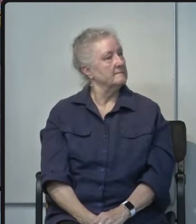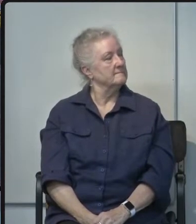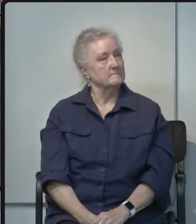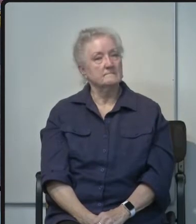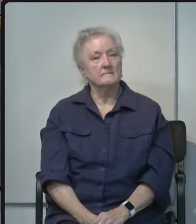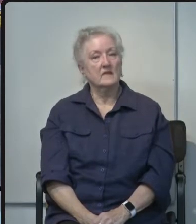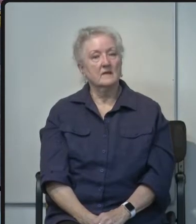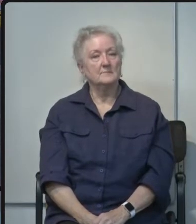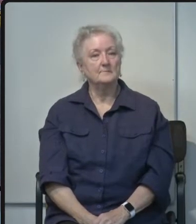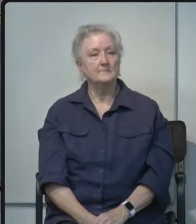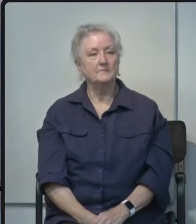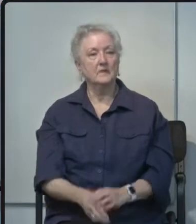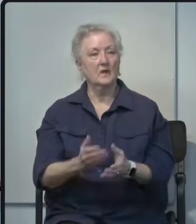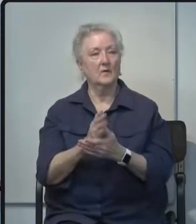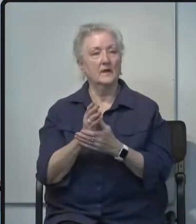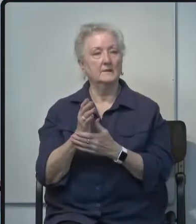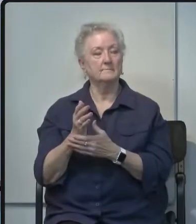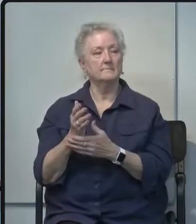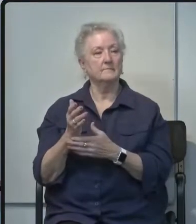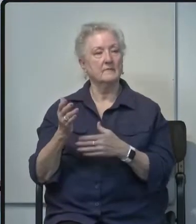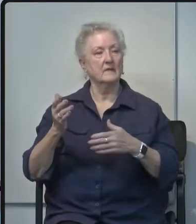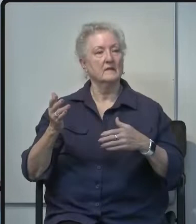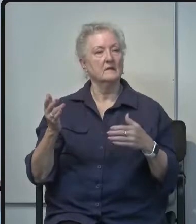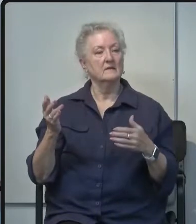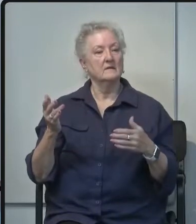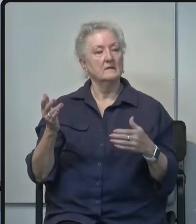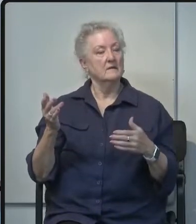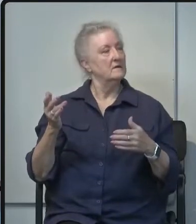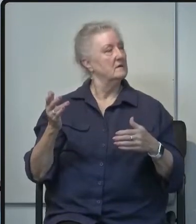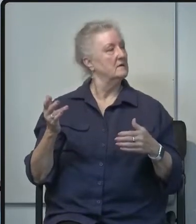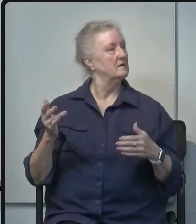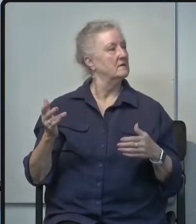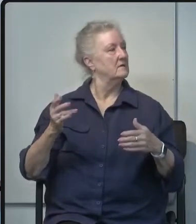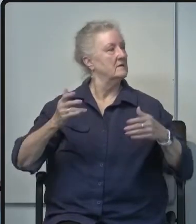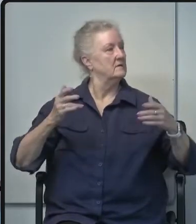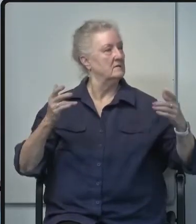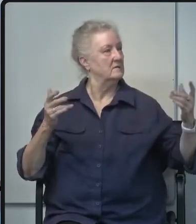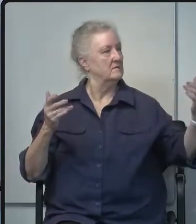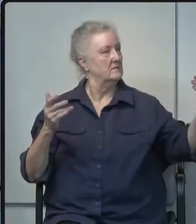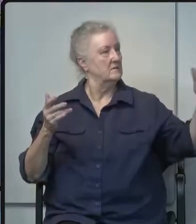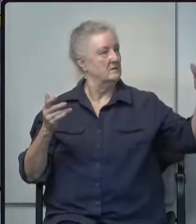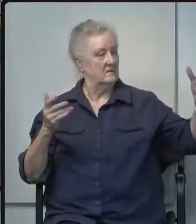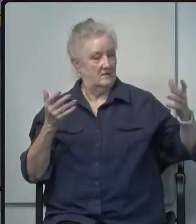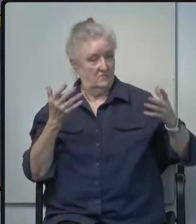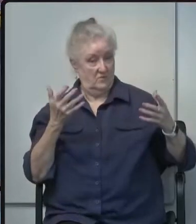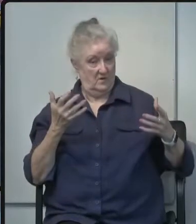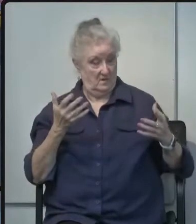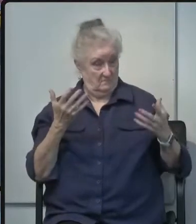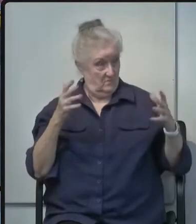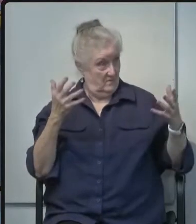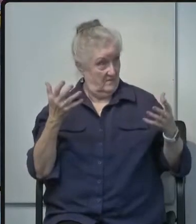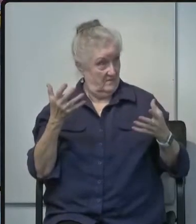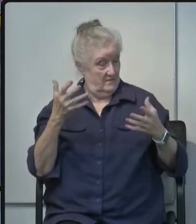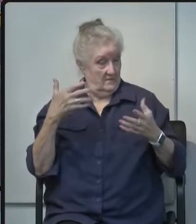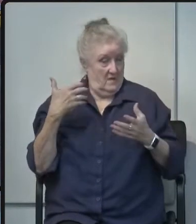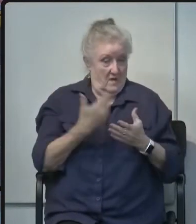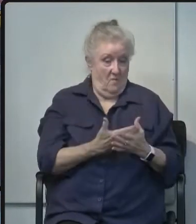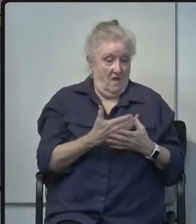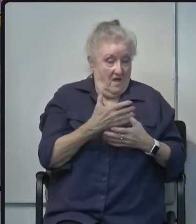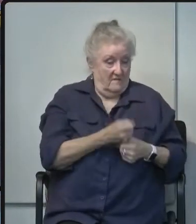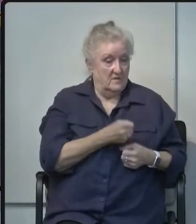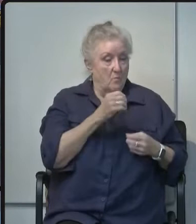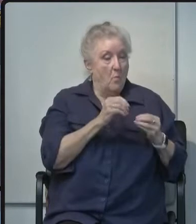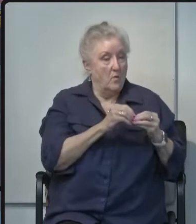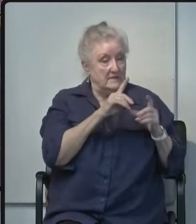all right then we will go mr dreyfus did you yeah um have we received more tests or are we still at the the original number